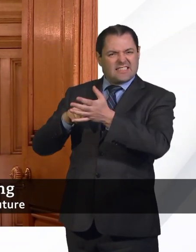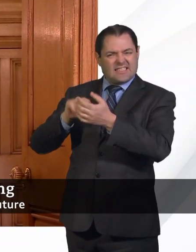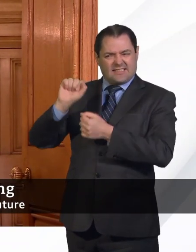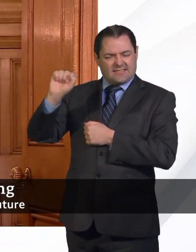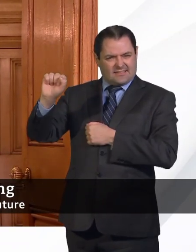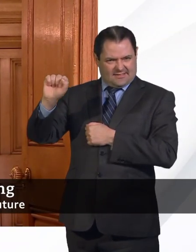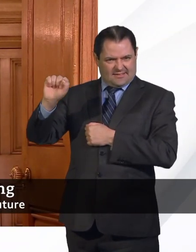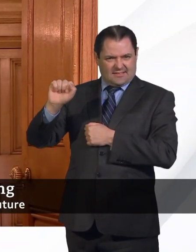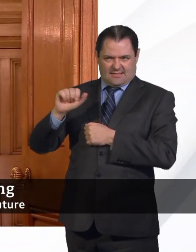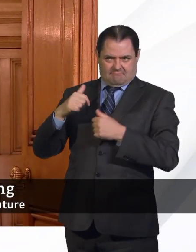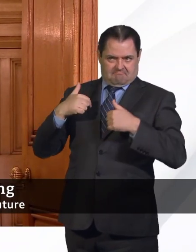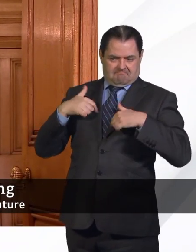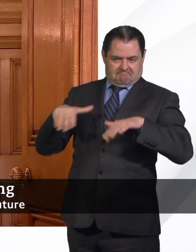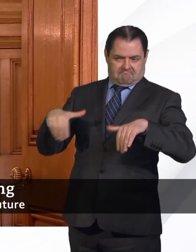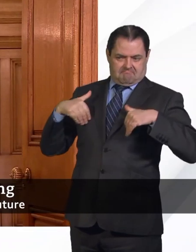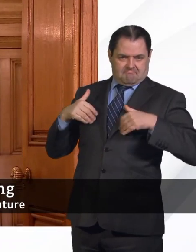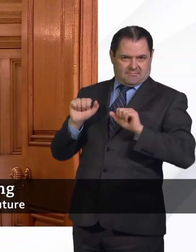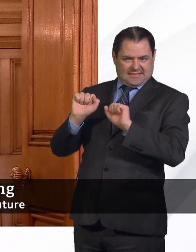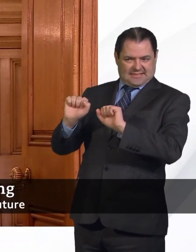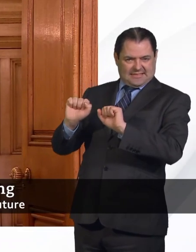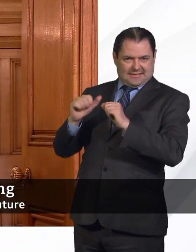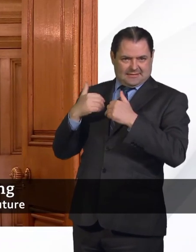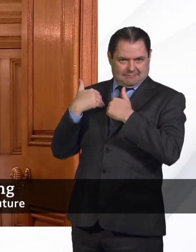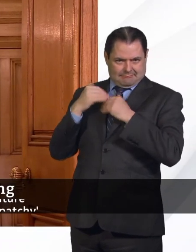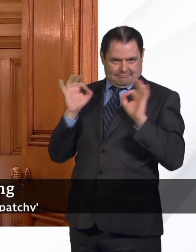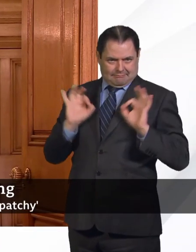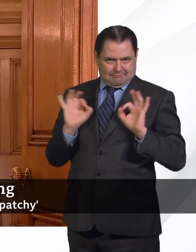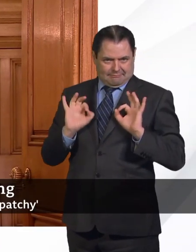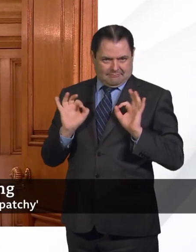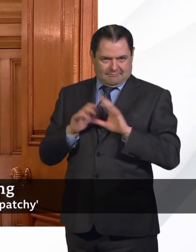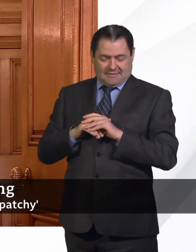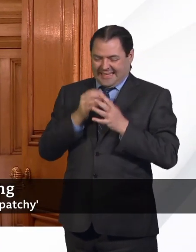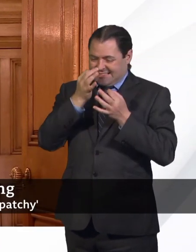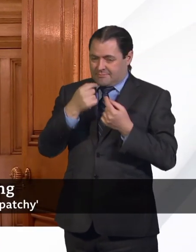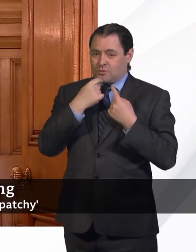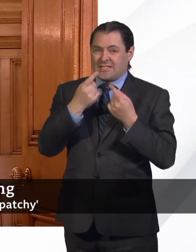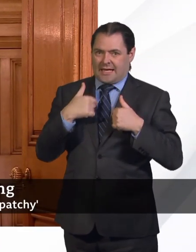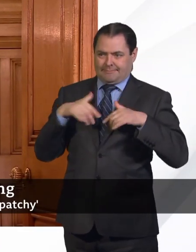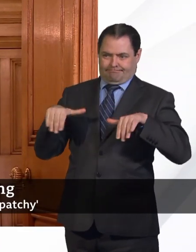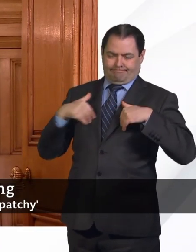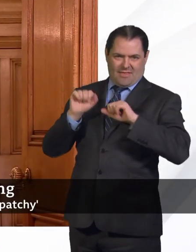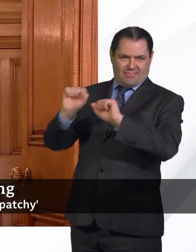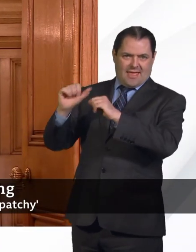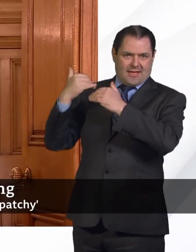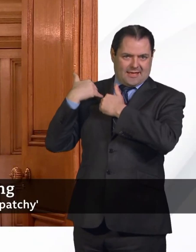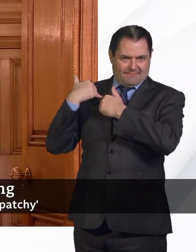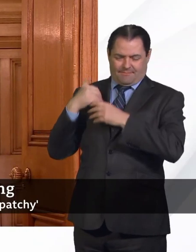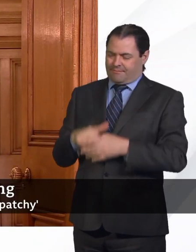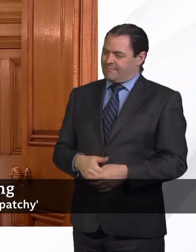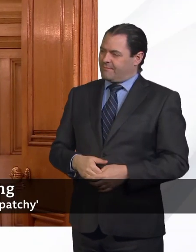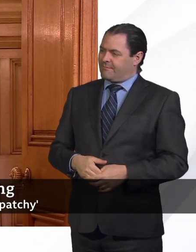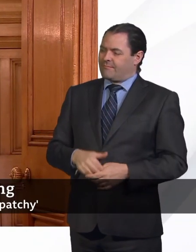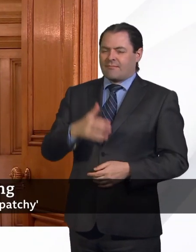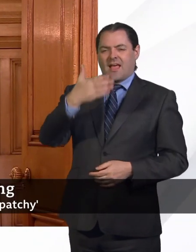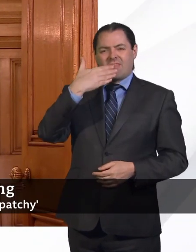And I'm not going to tread on the toes of my colleagues no matter how tempting it is. Thanks, George. The